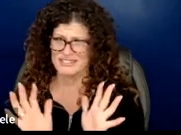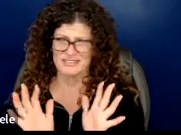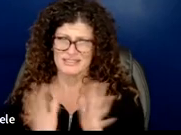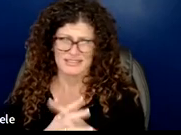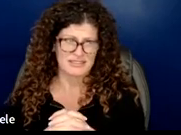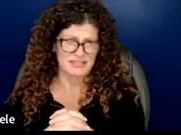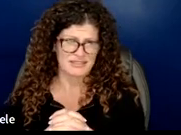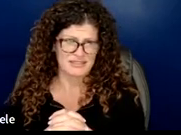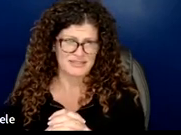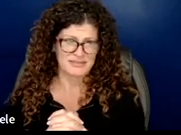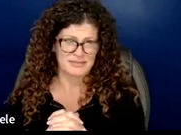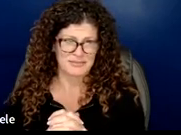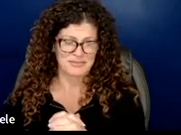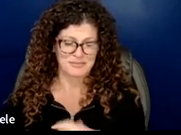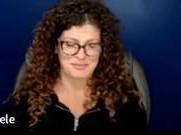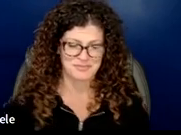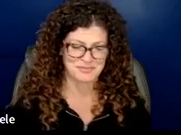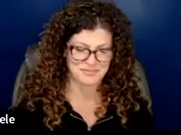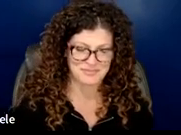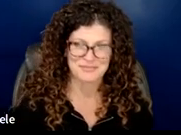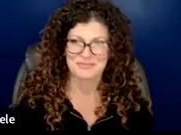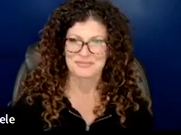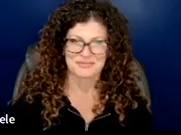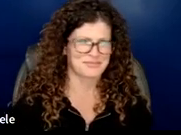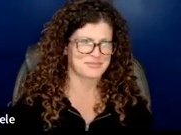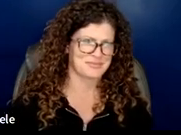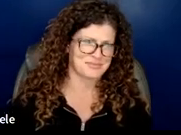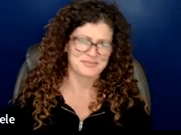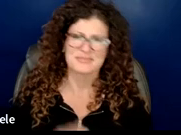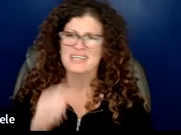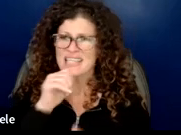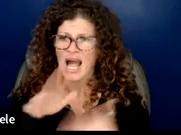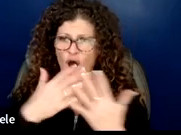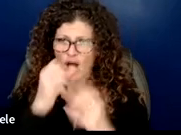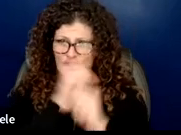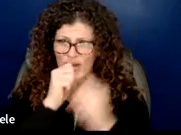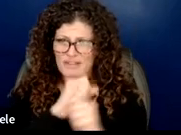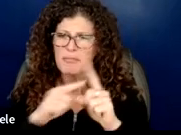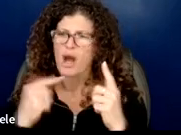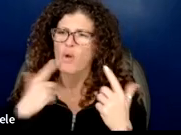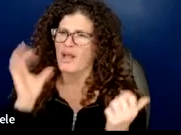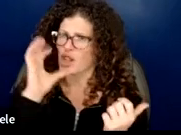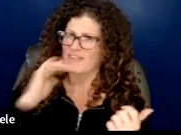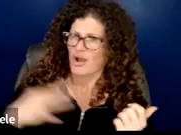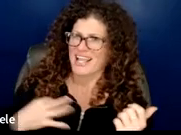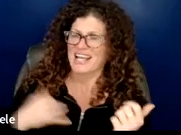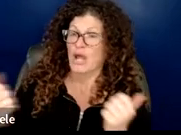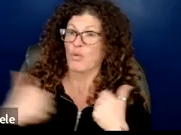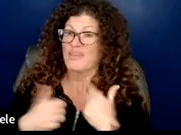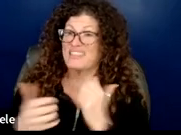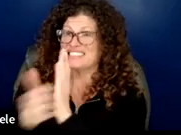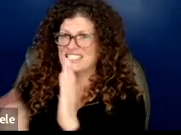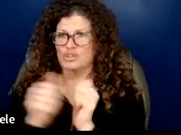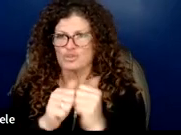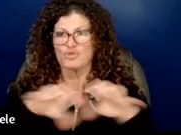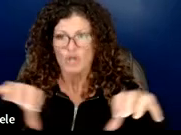it's not necessarily all of the strategies but you're looking for someone with the ability to carry out these type of